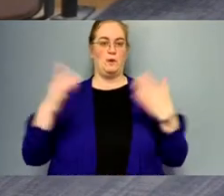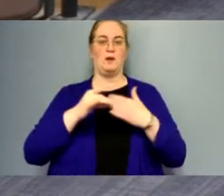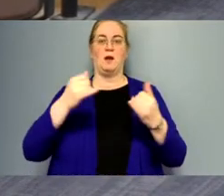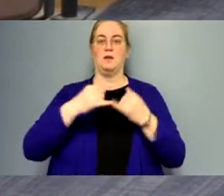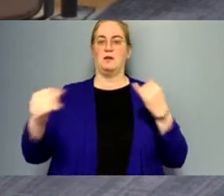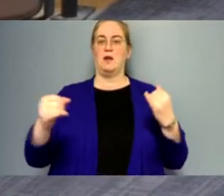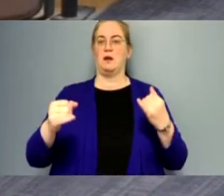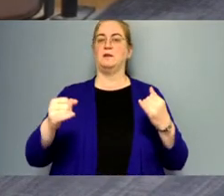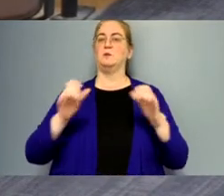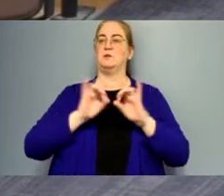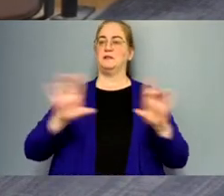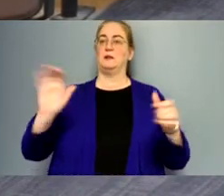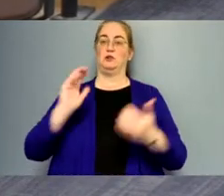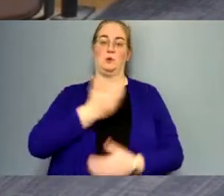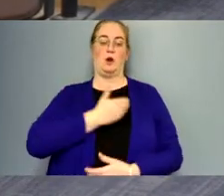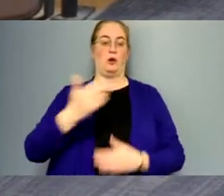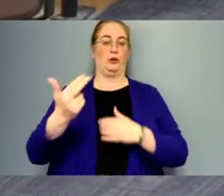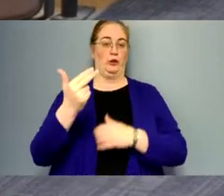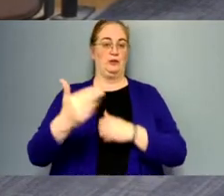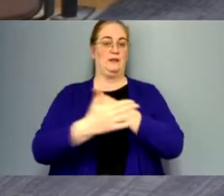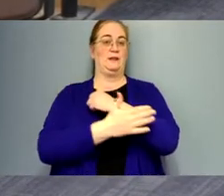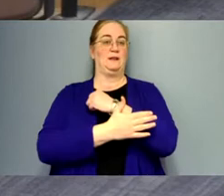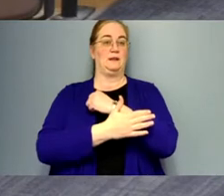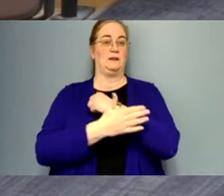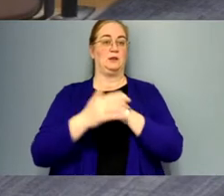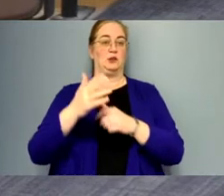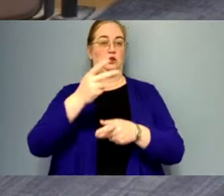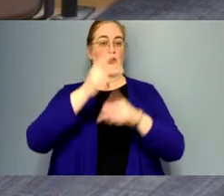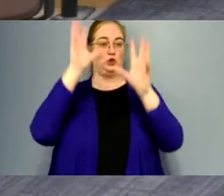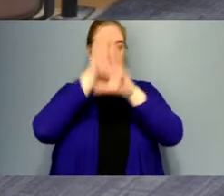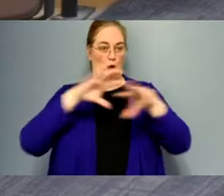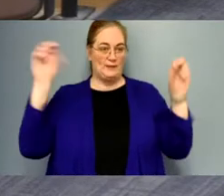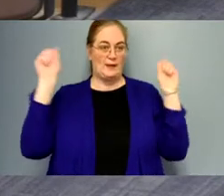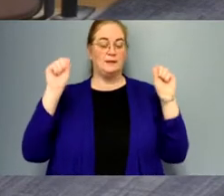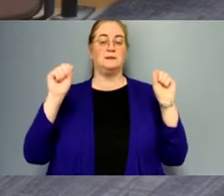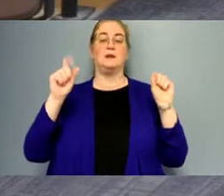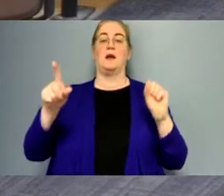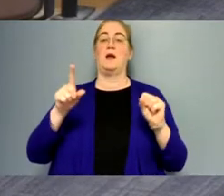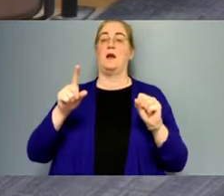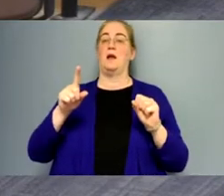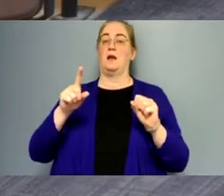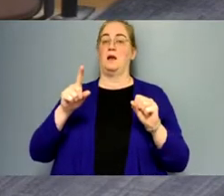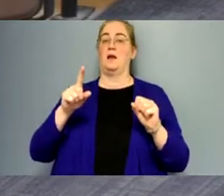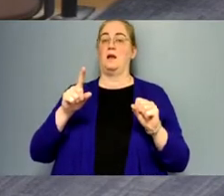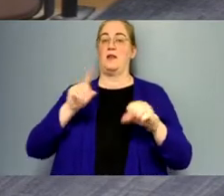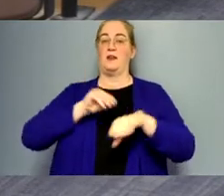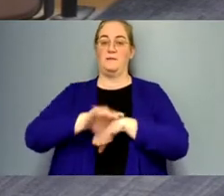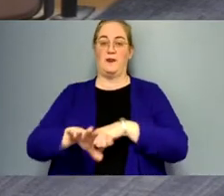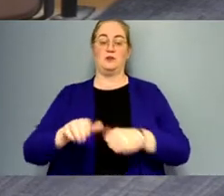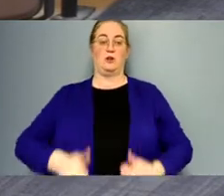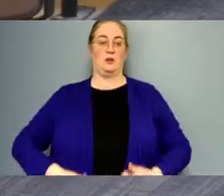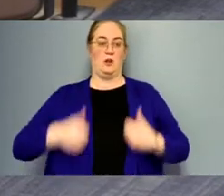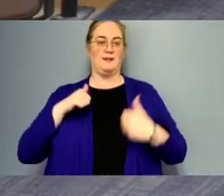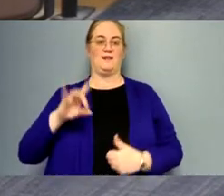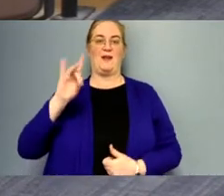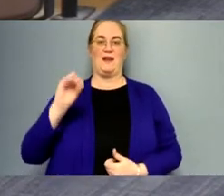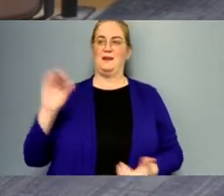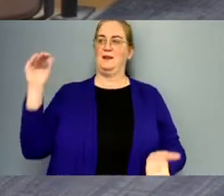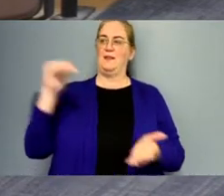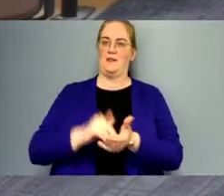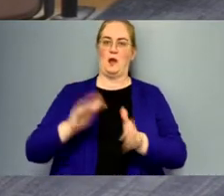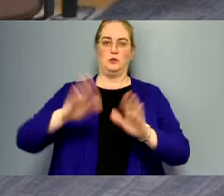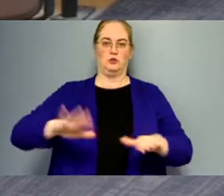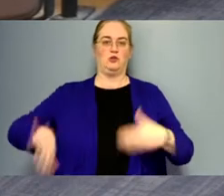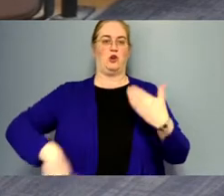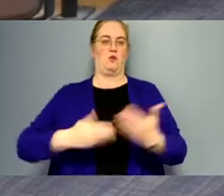was sent to our 13 counties our 13 superintendents that affected the lives of 80,000 children and